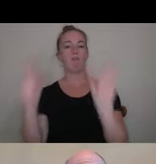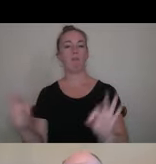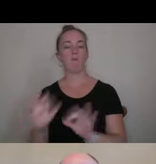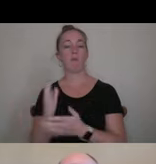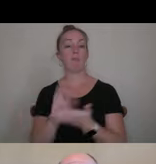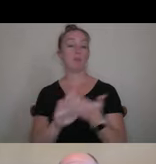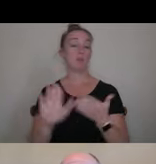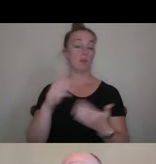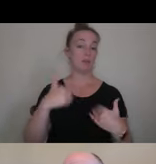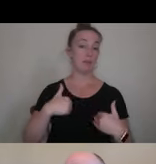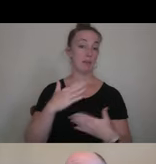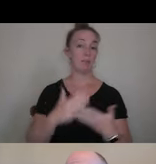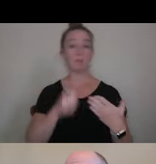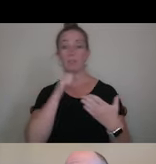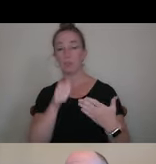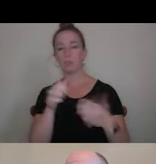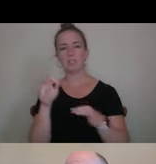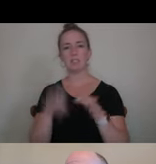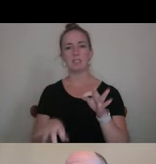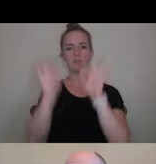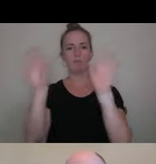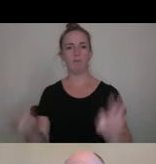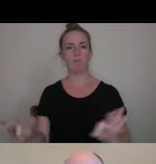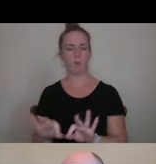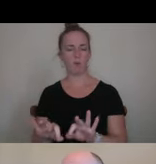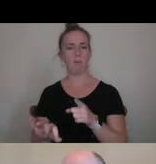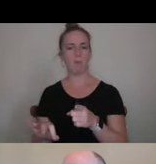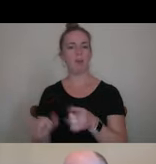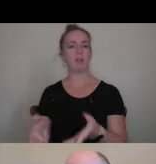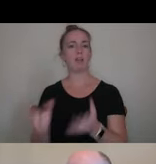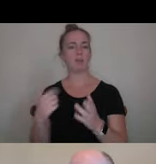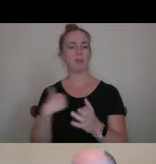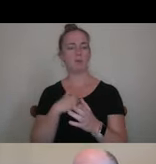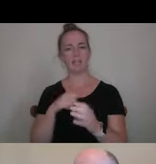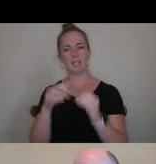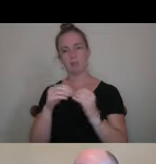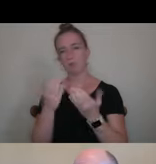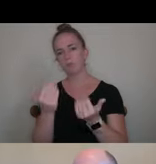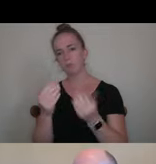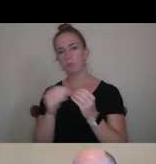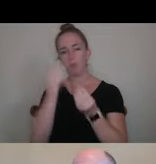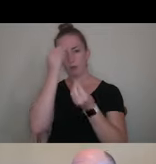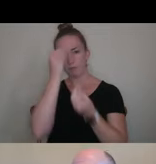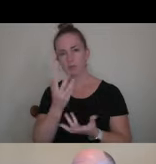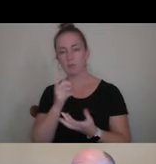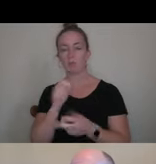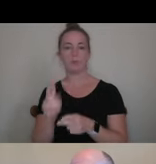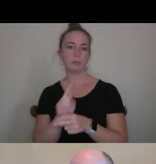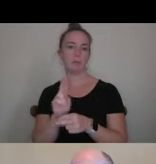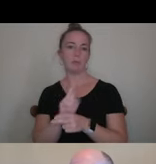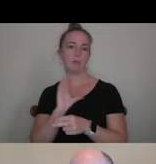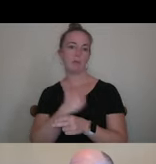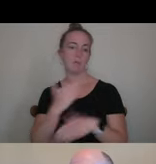don't. It's a simple form relative to the FAFSA, uh, but it allows us to collect a little bit more information that's really useful in our